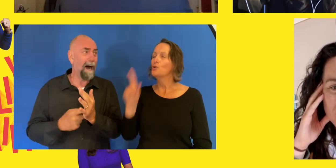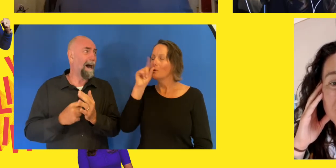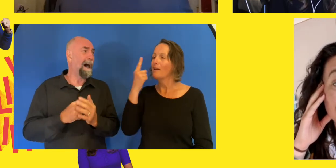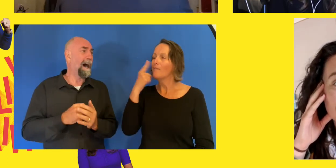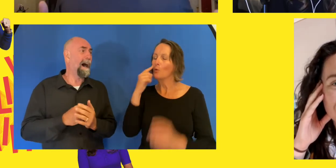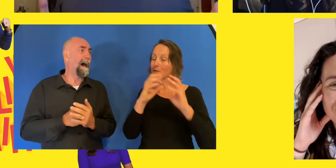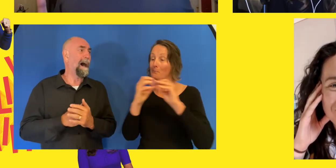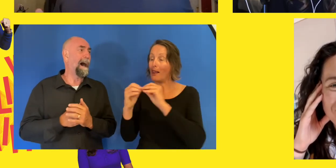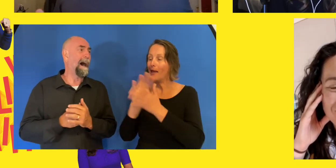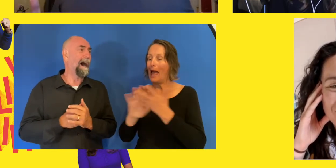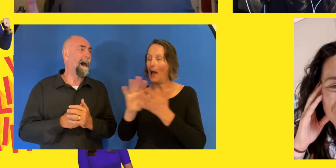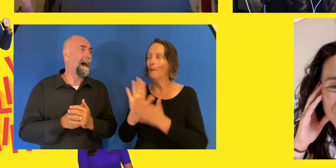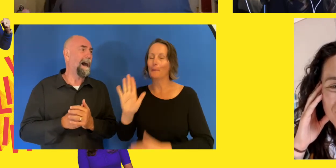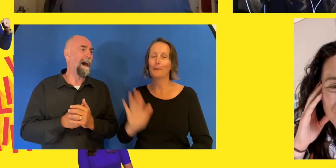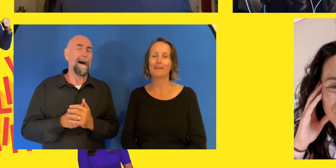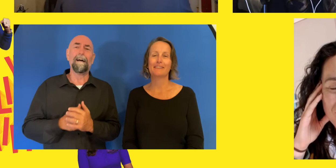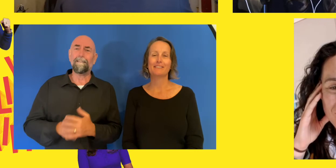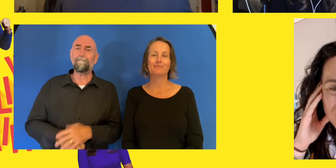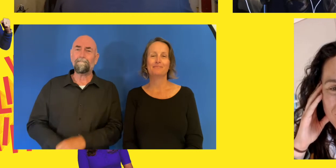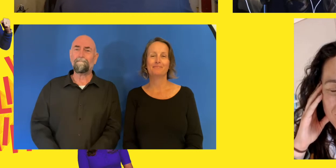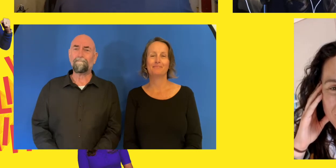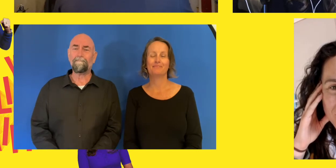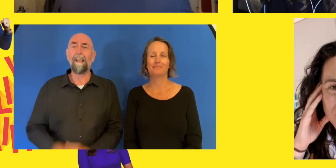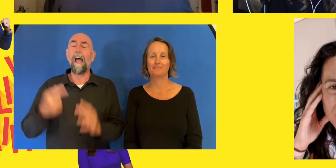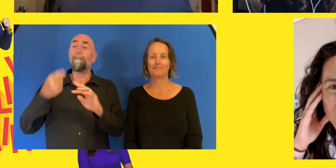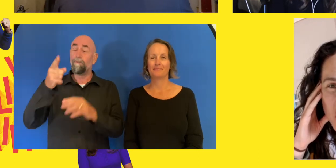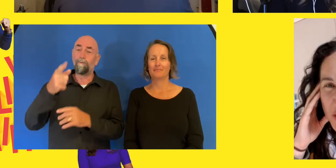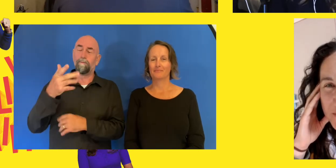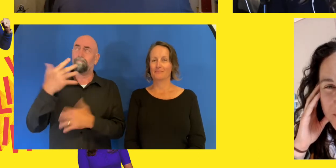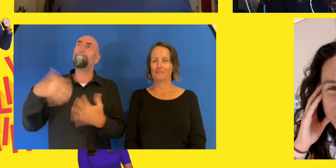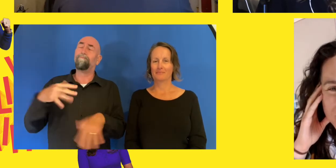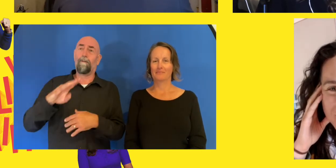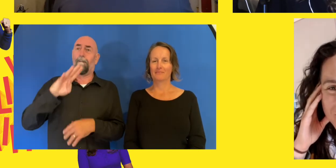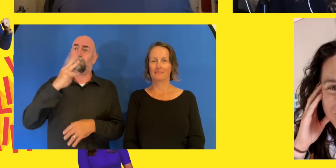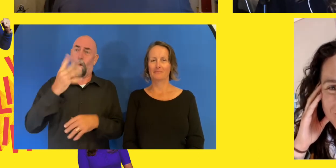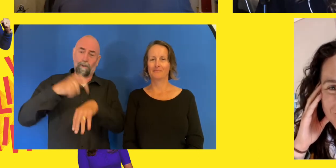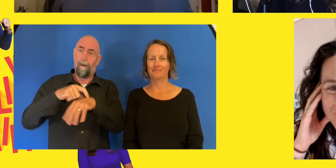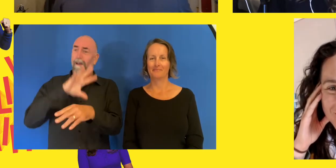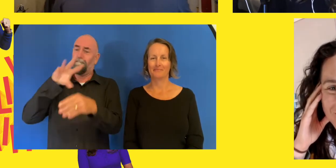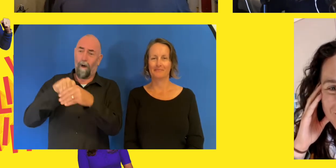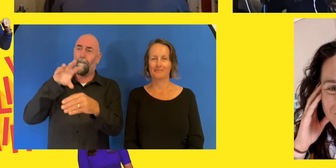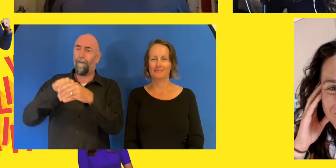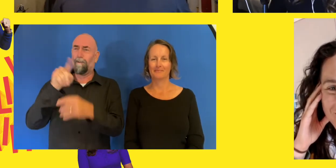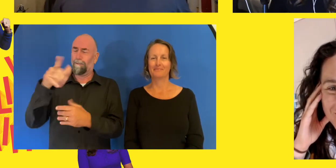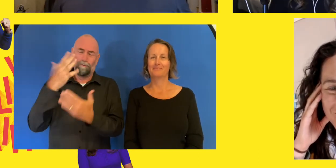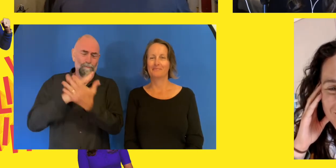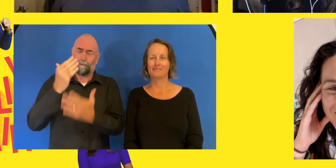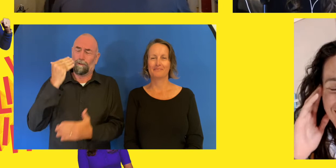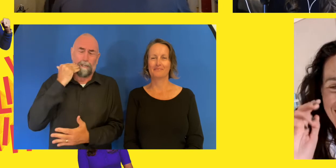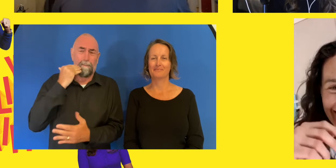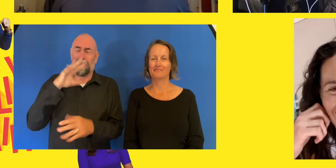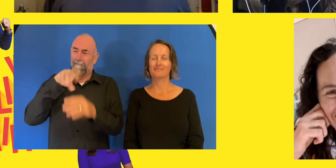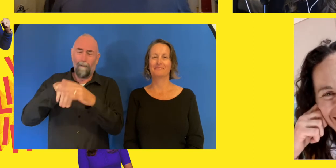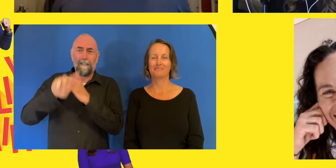what Paralympic event would you be in? Pudo. Okay. So you answered